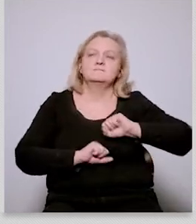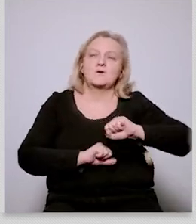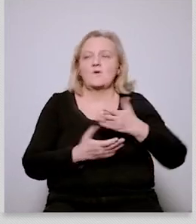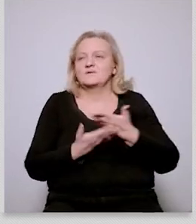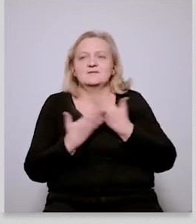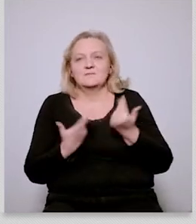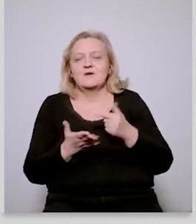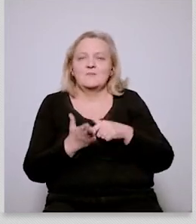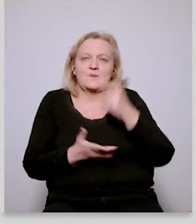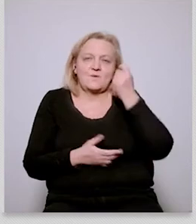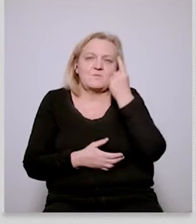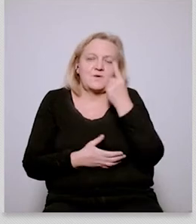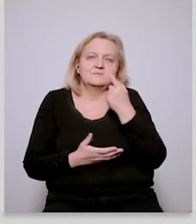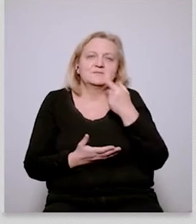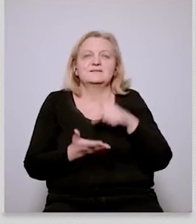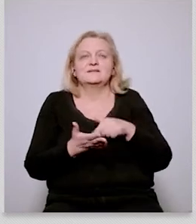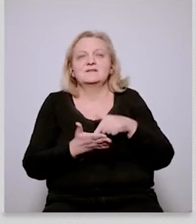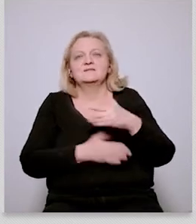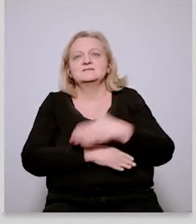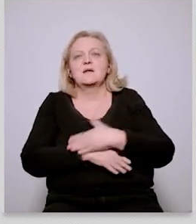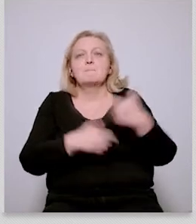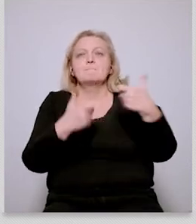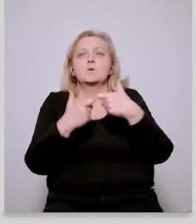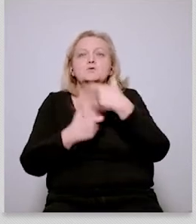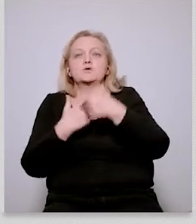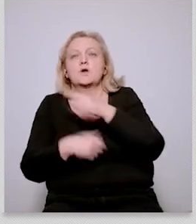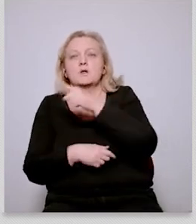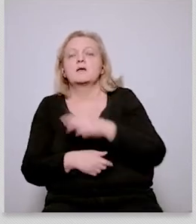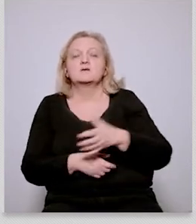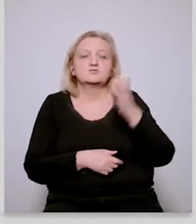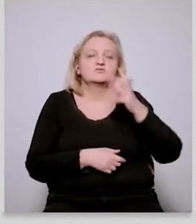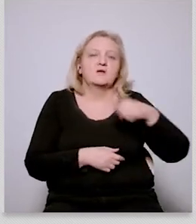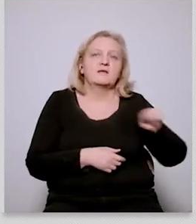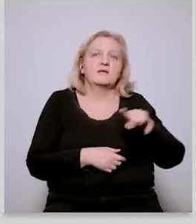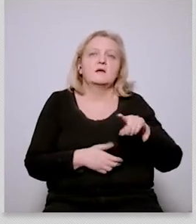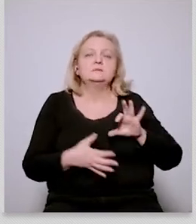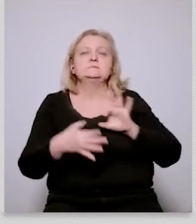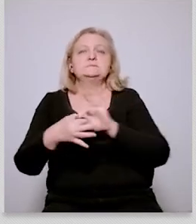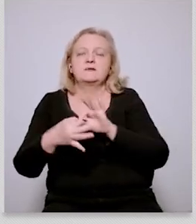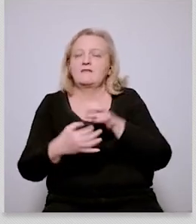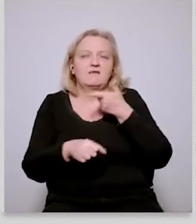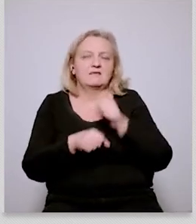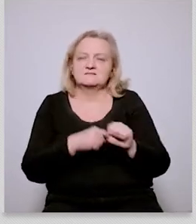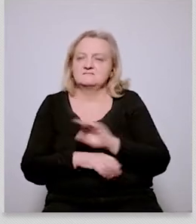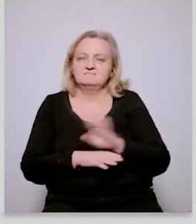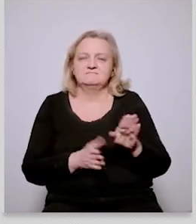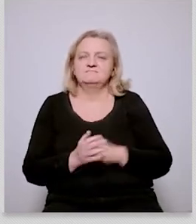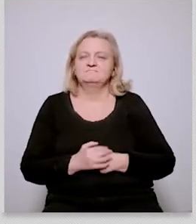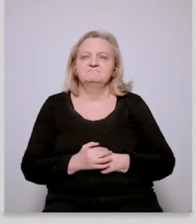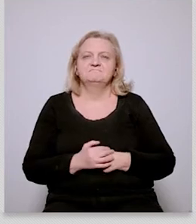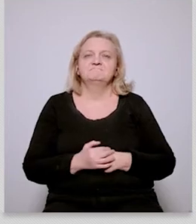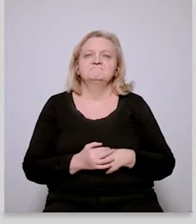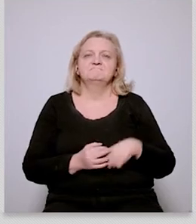we do not see identified well we don't identify with here in the region which is of course i mean